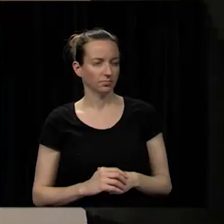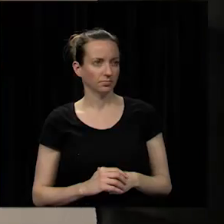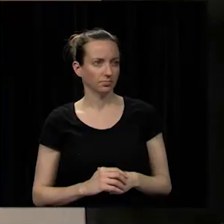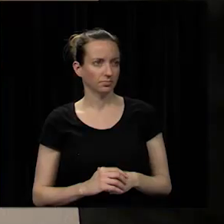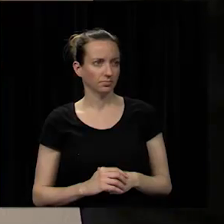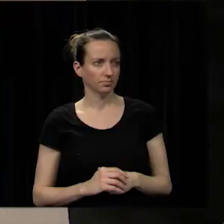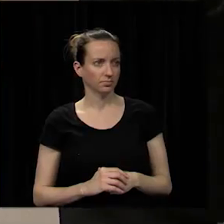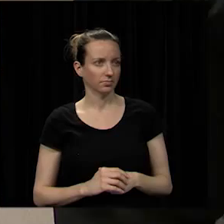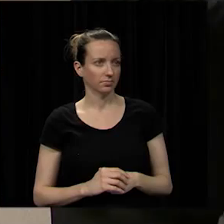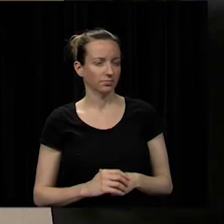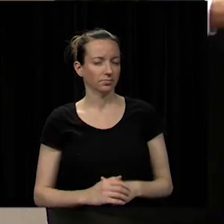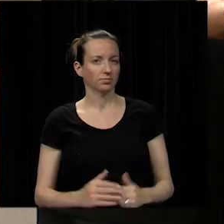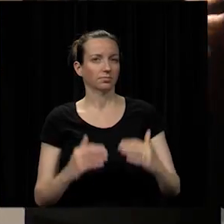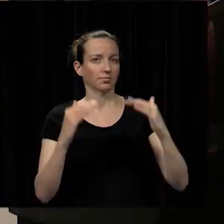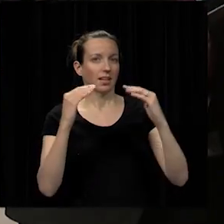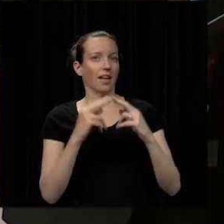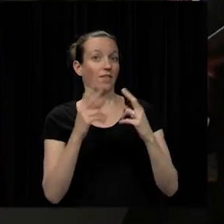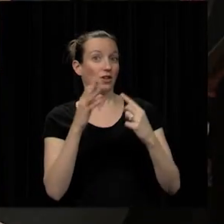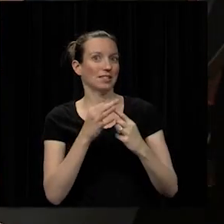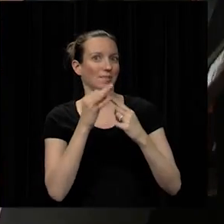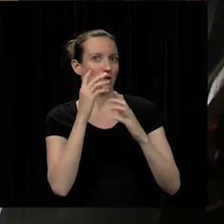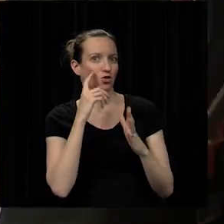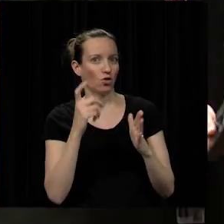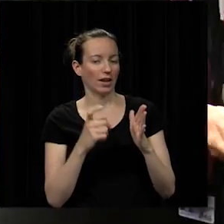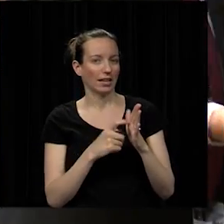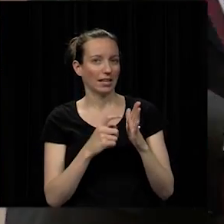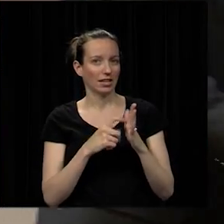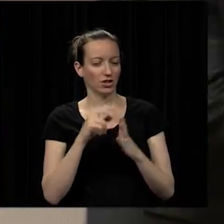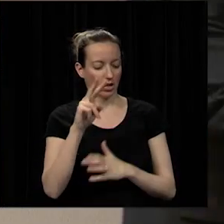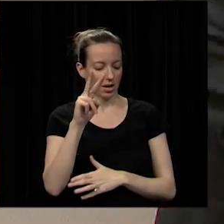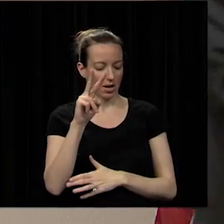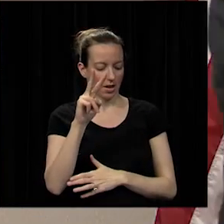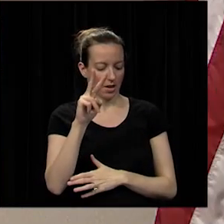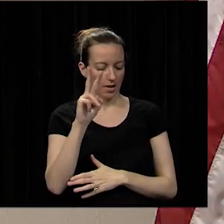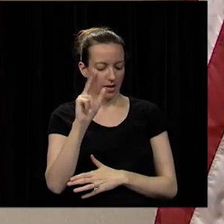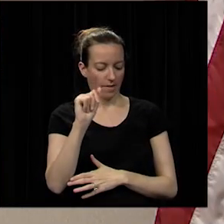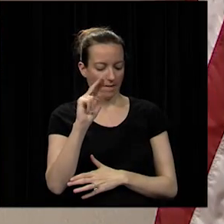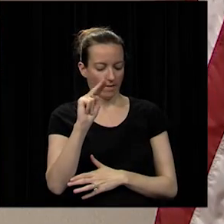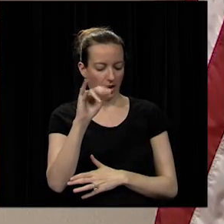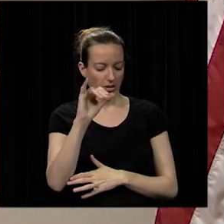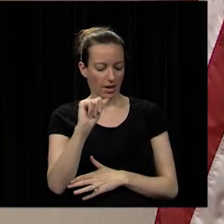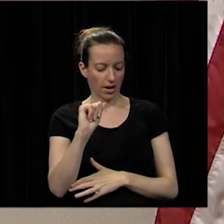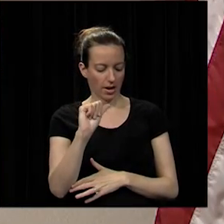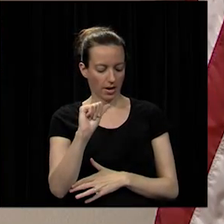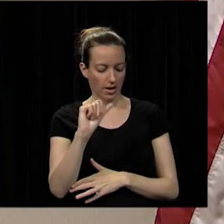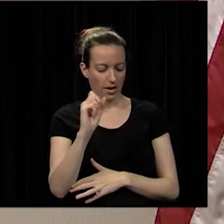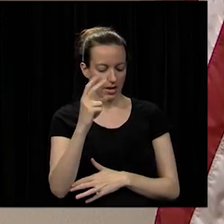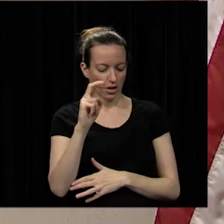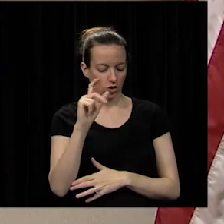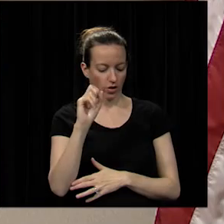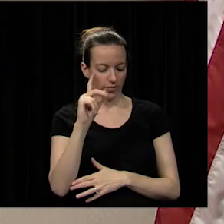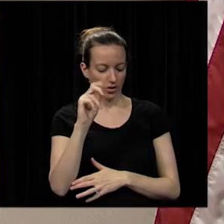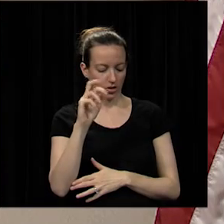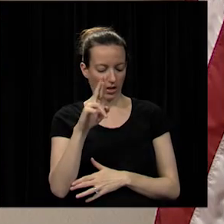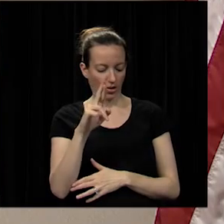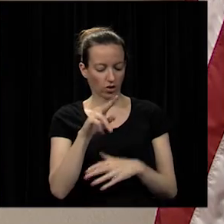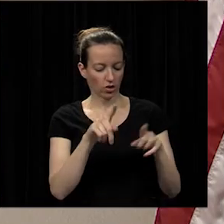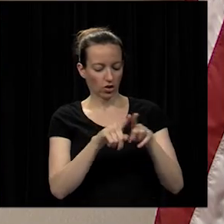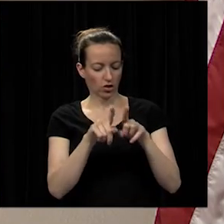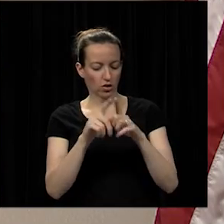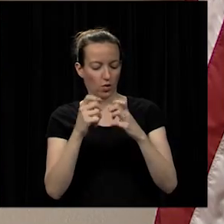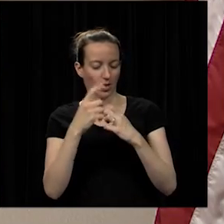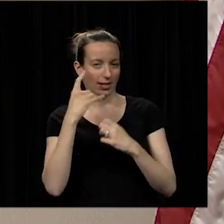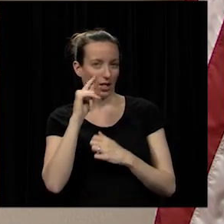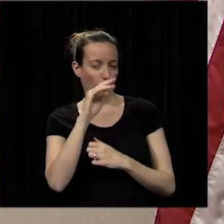and next we have a very special recognition would vanya shivashanker please come forward along with california trail assistant principal carrie